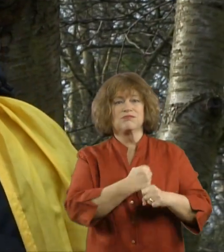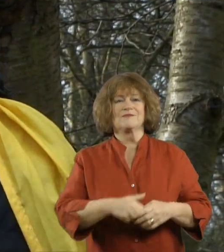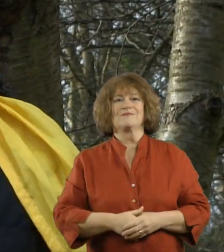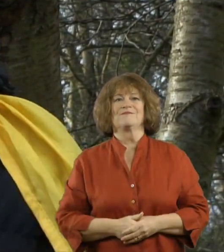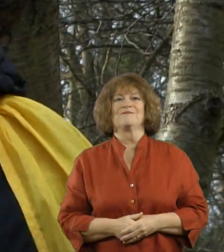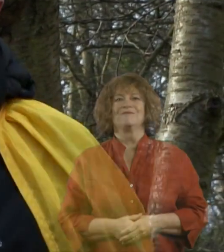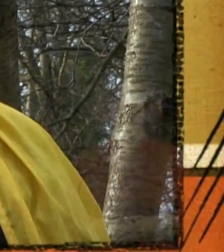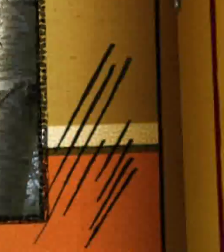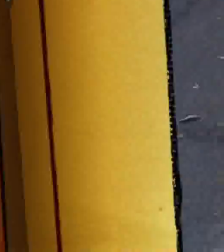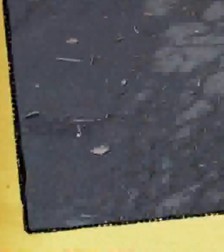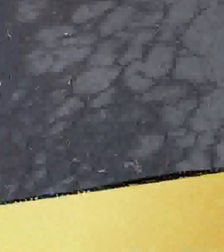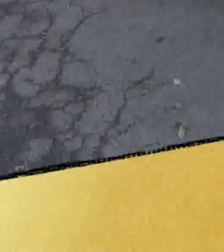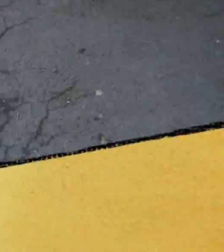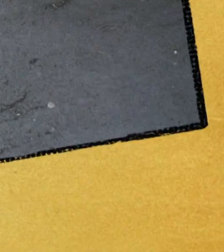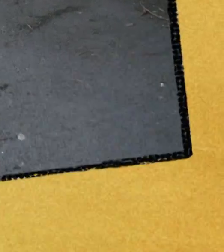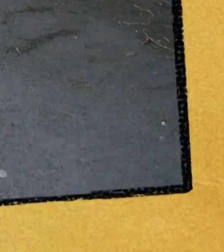council to get fixed?